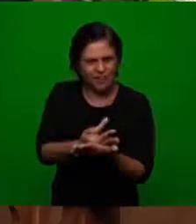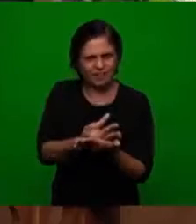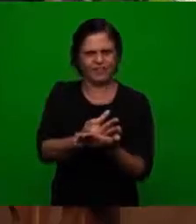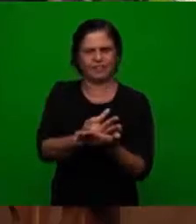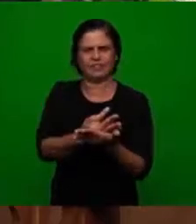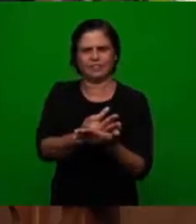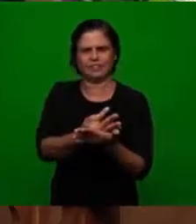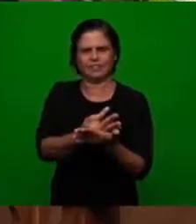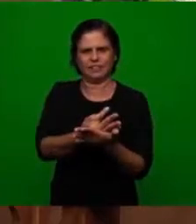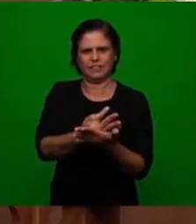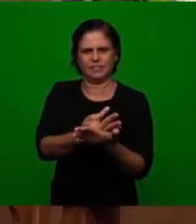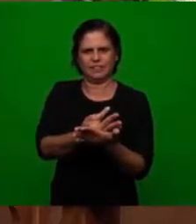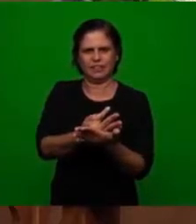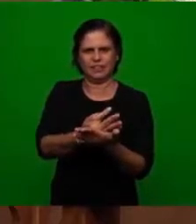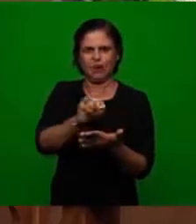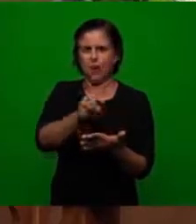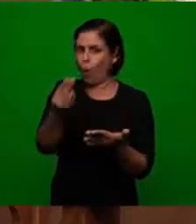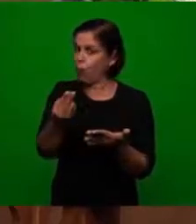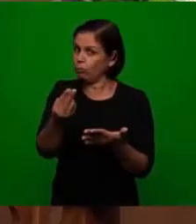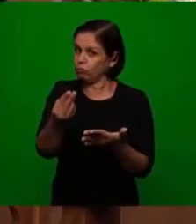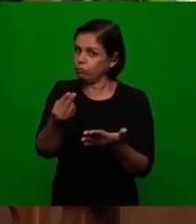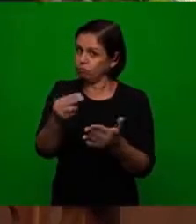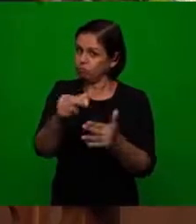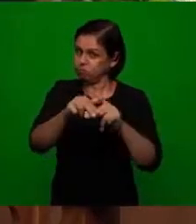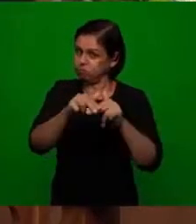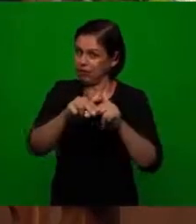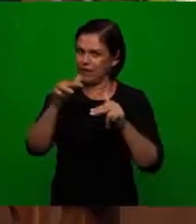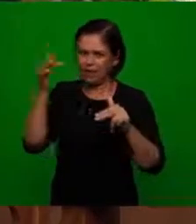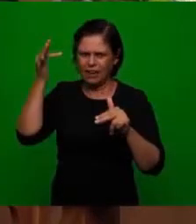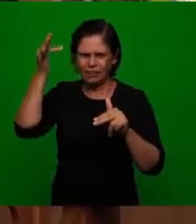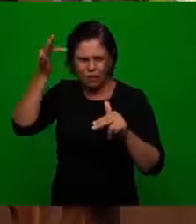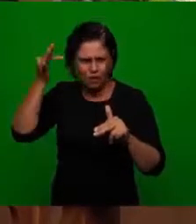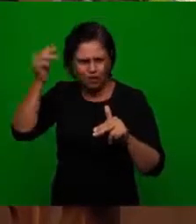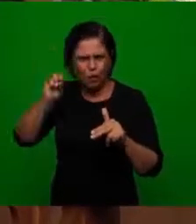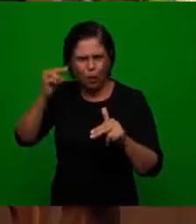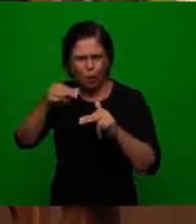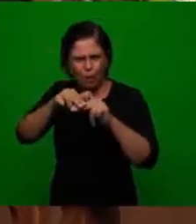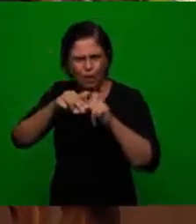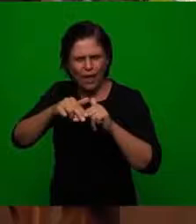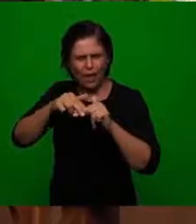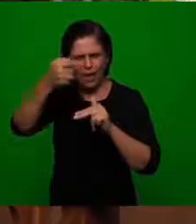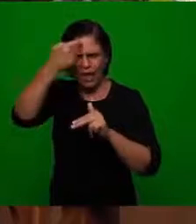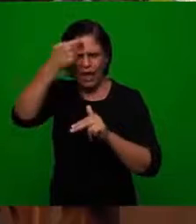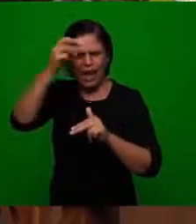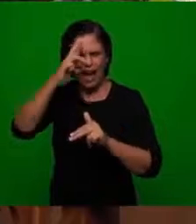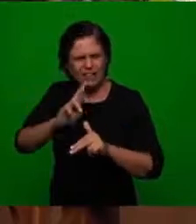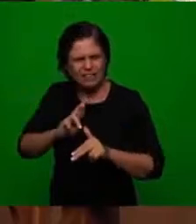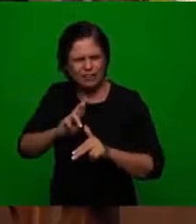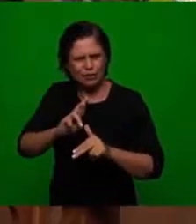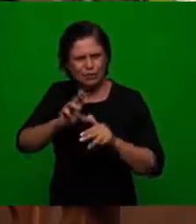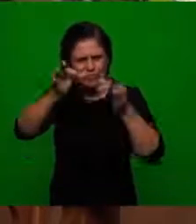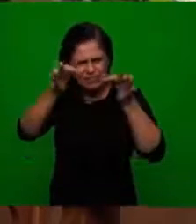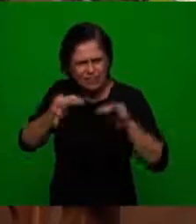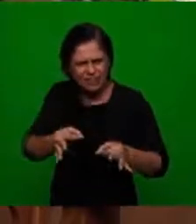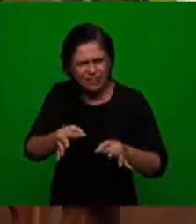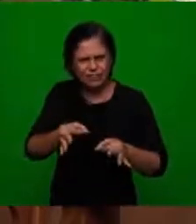confirmed through philosophy and or through reason human reason which was not plausible in the concept of